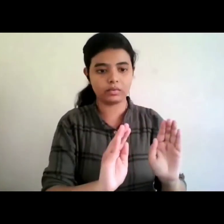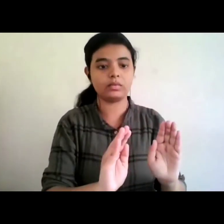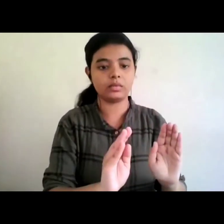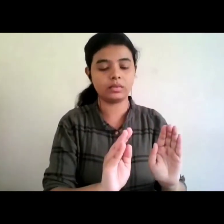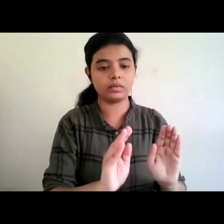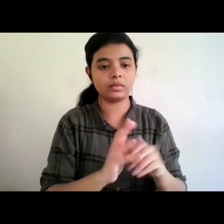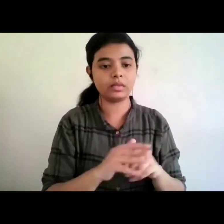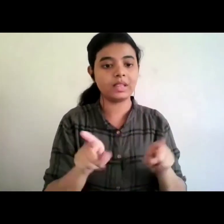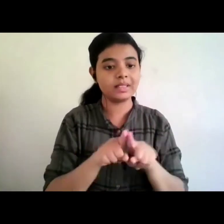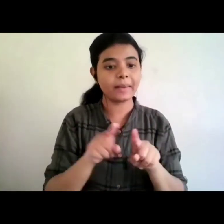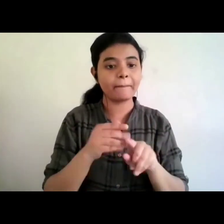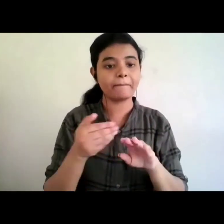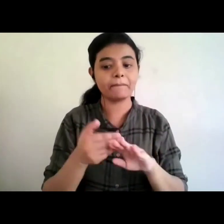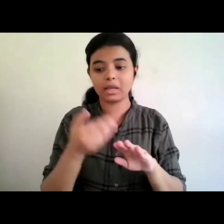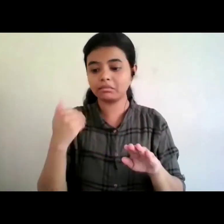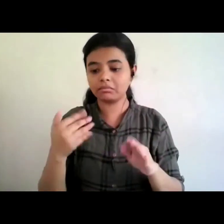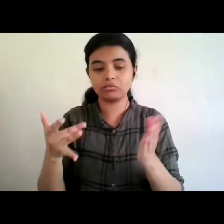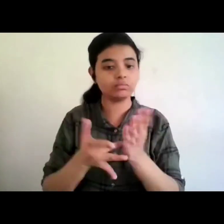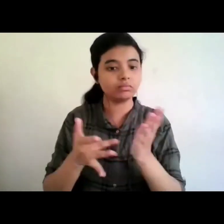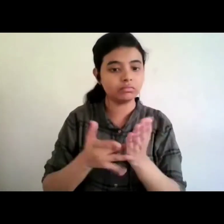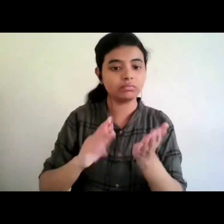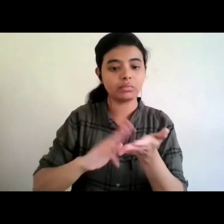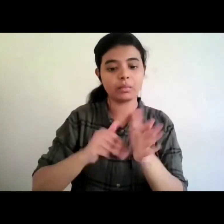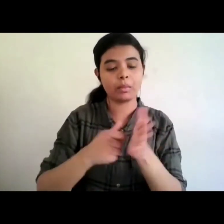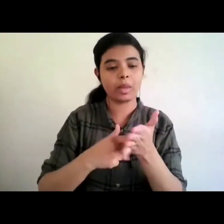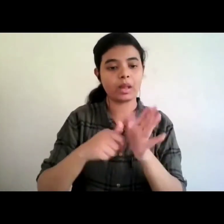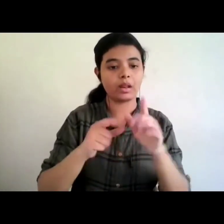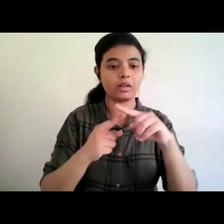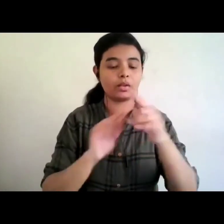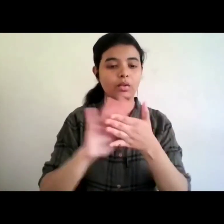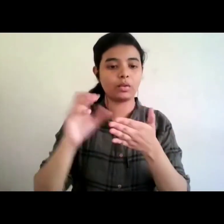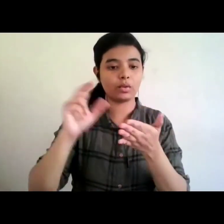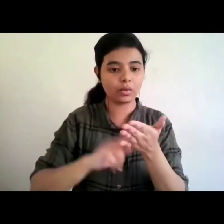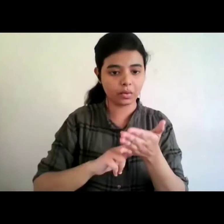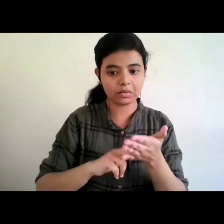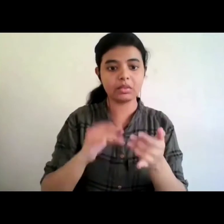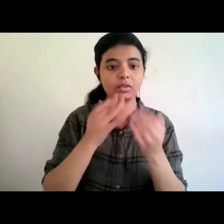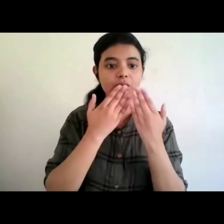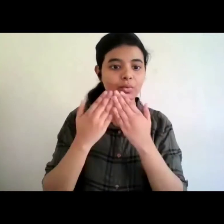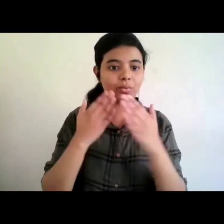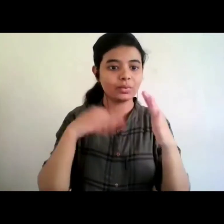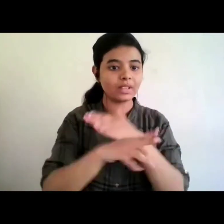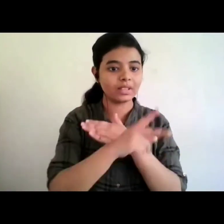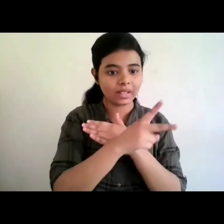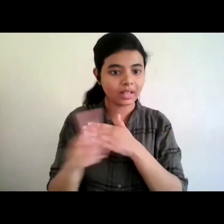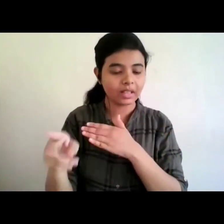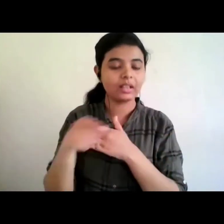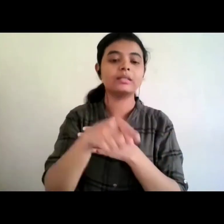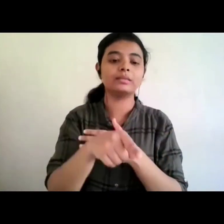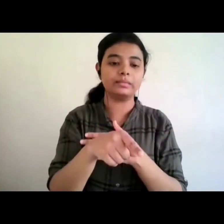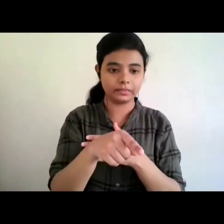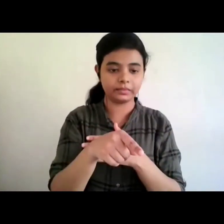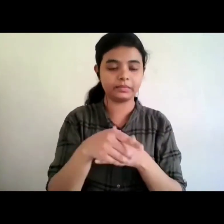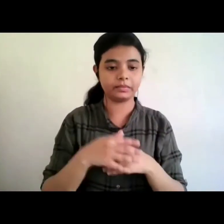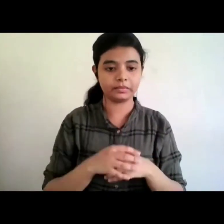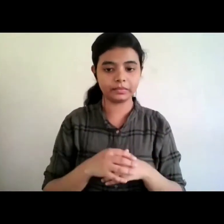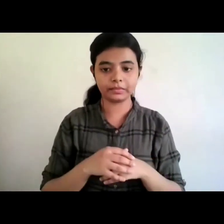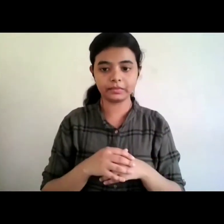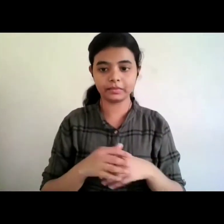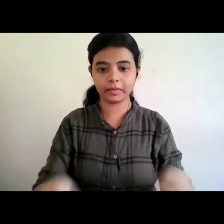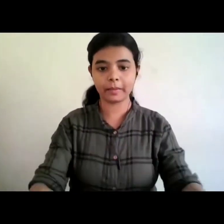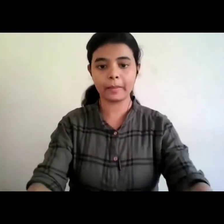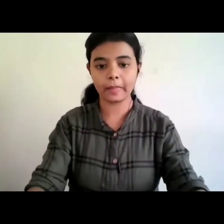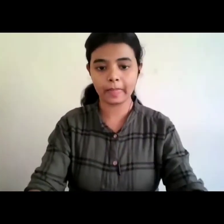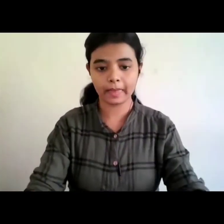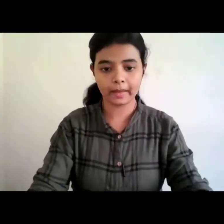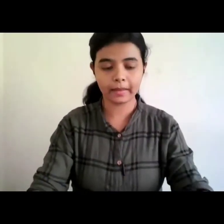digitization marathons in that school and uh and and you know they have